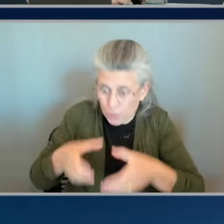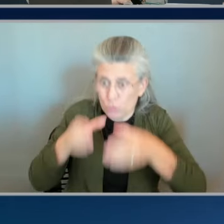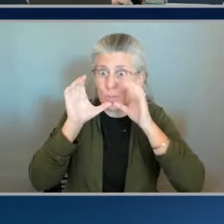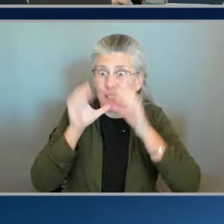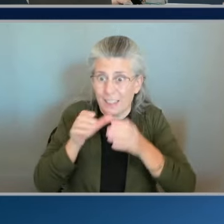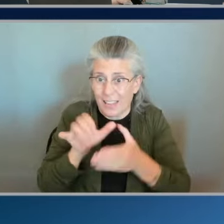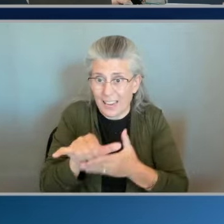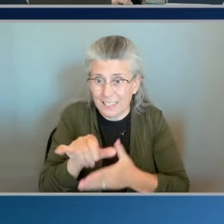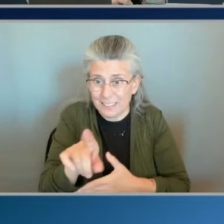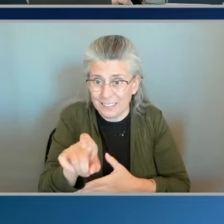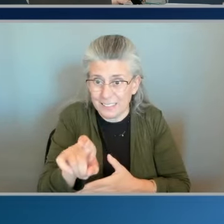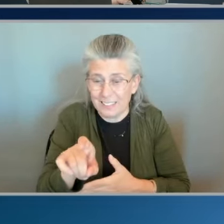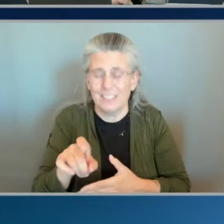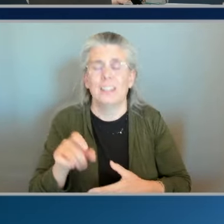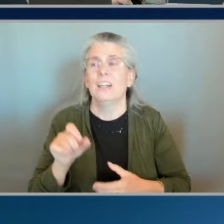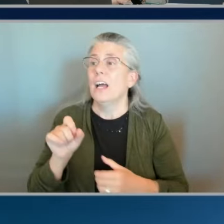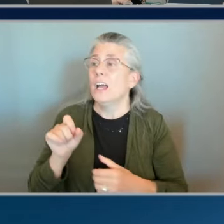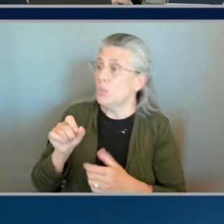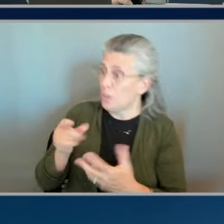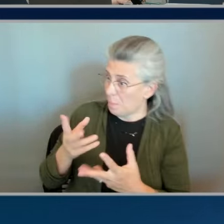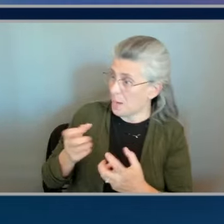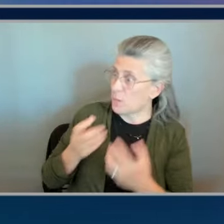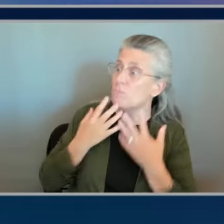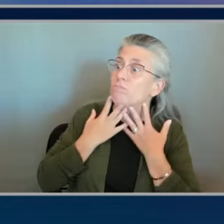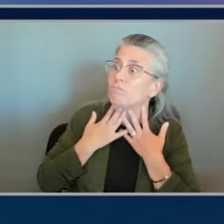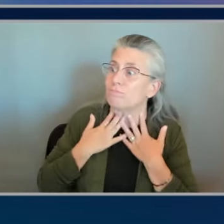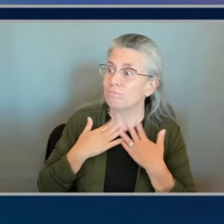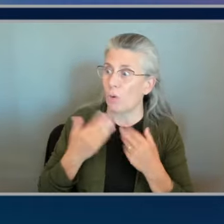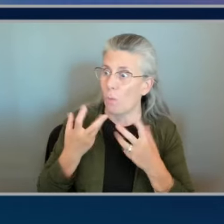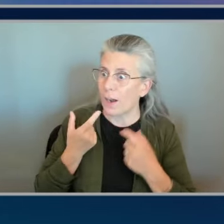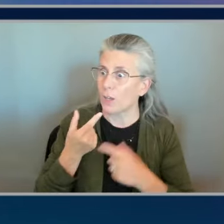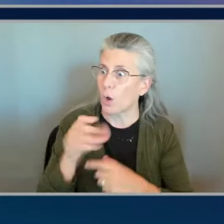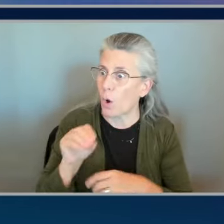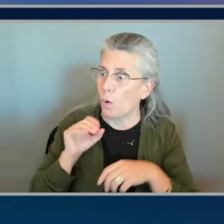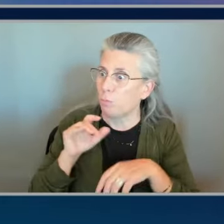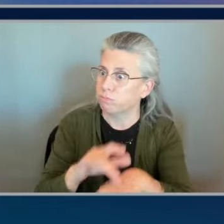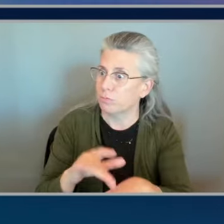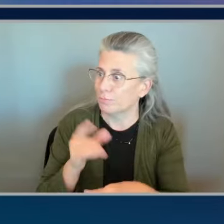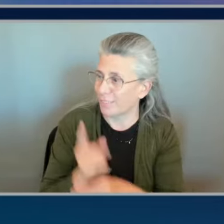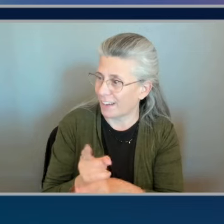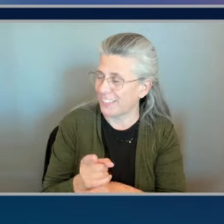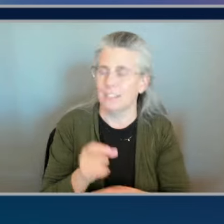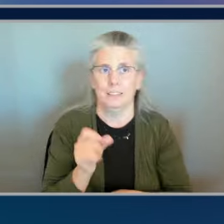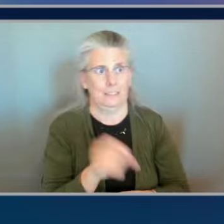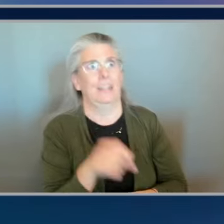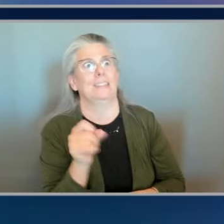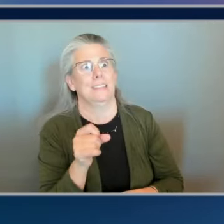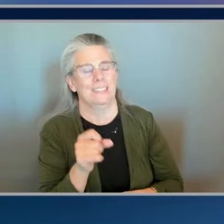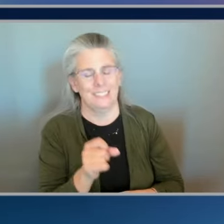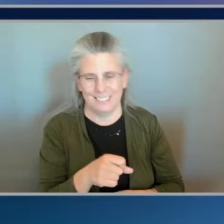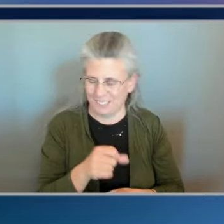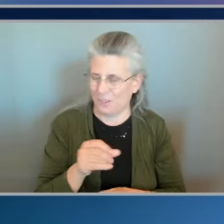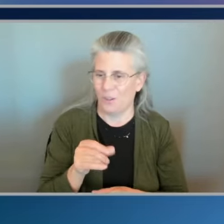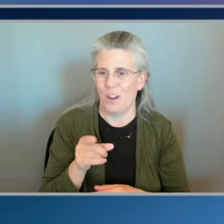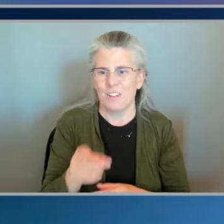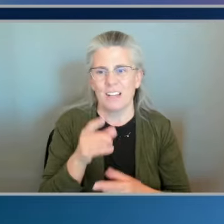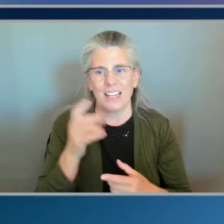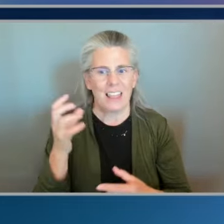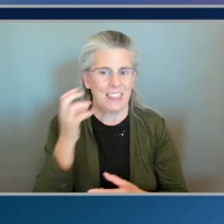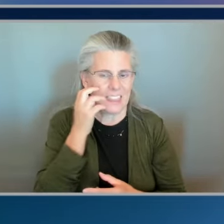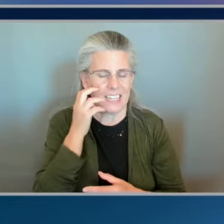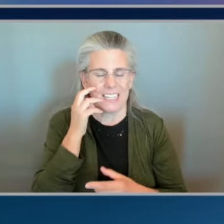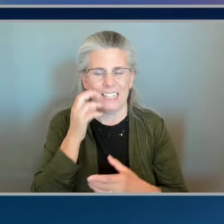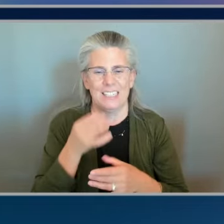go uh yes i were i don't have to though because we're already here you know do we know that's chocolate to go out the door not really thick espresso i